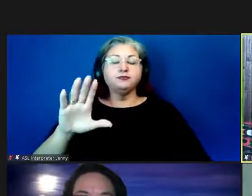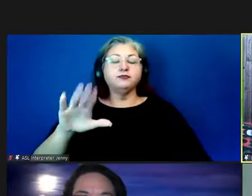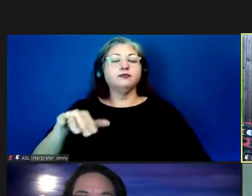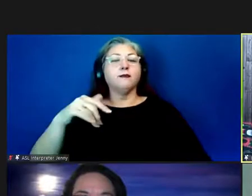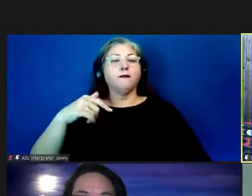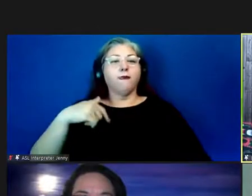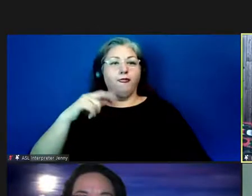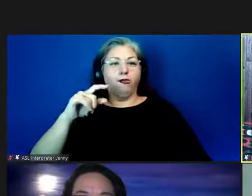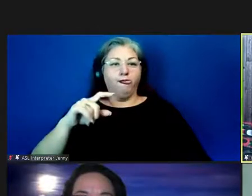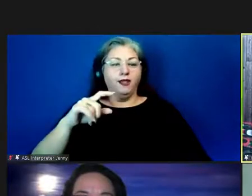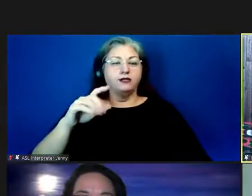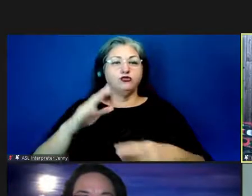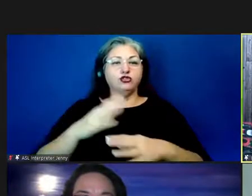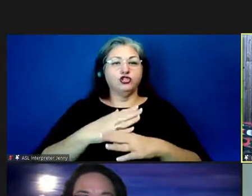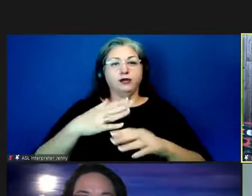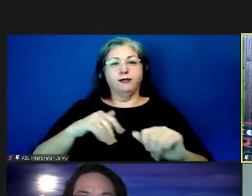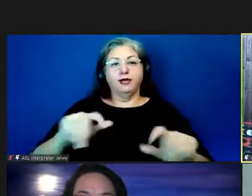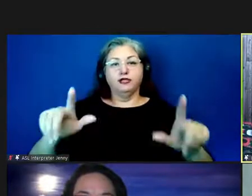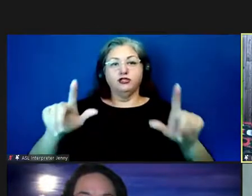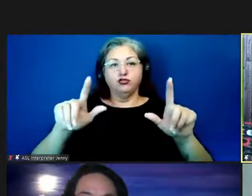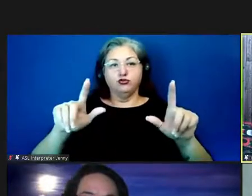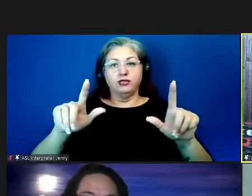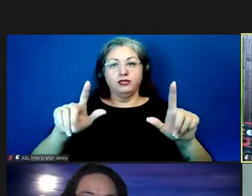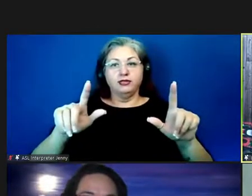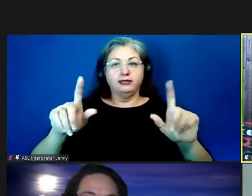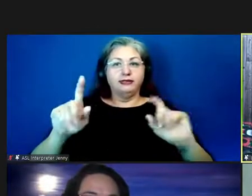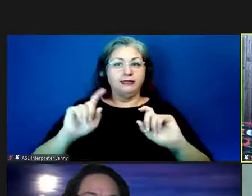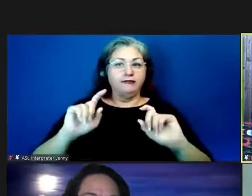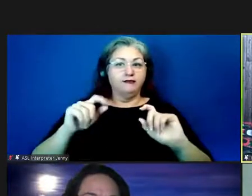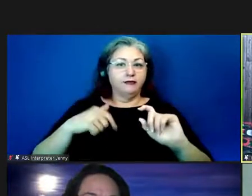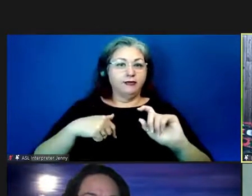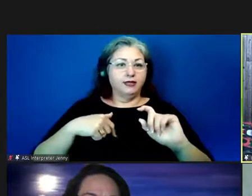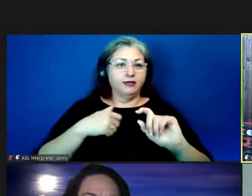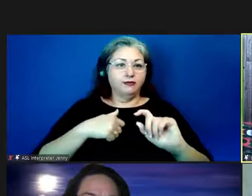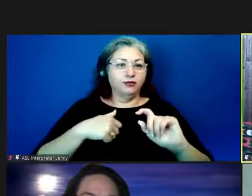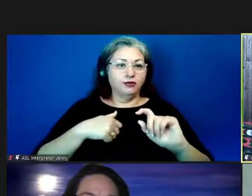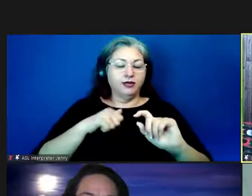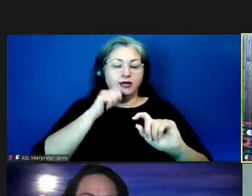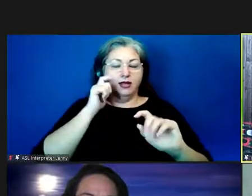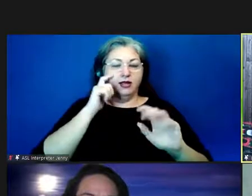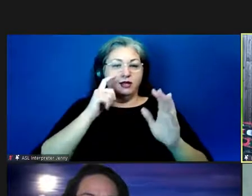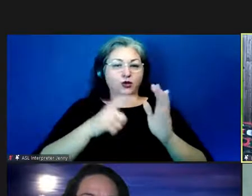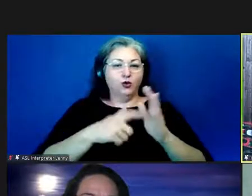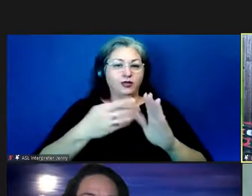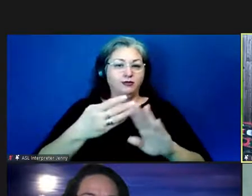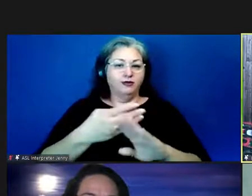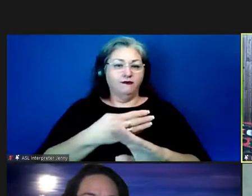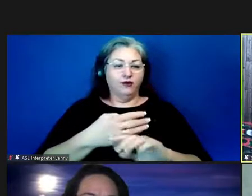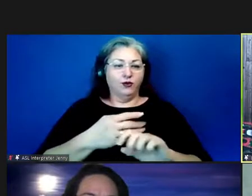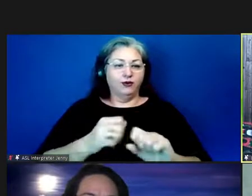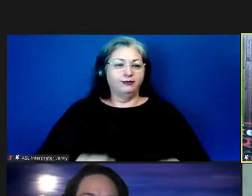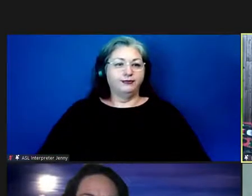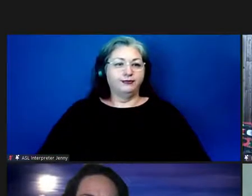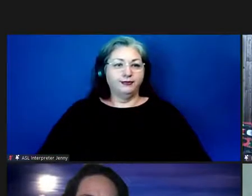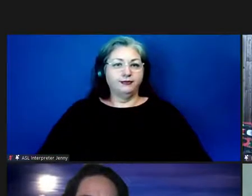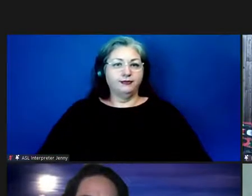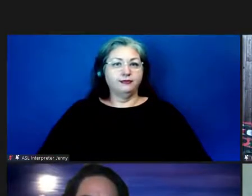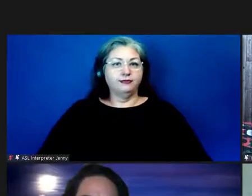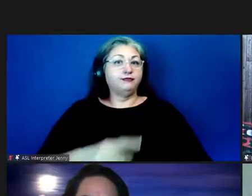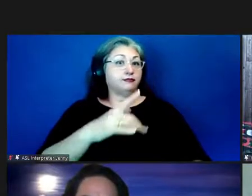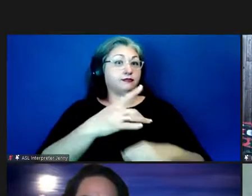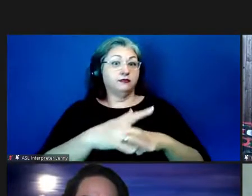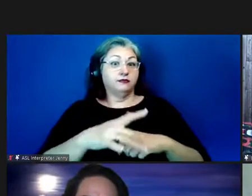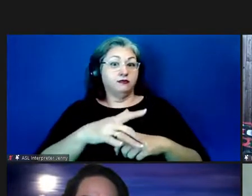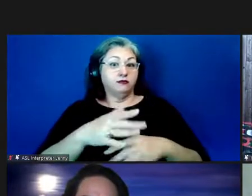need share screen options however i'm sorry i didn't notice that earlier is it available